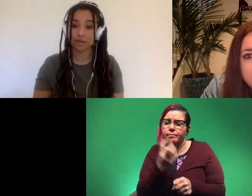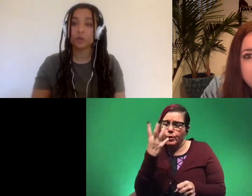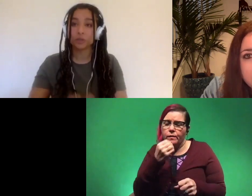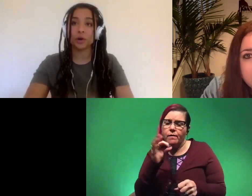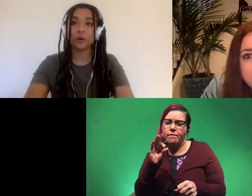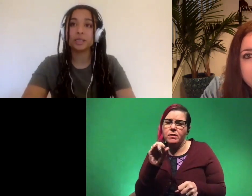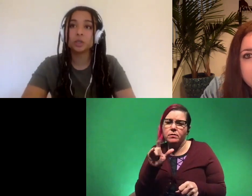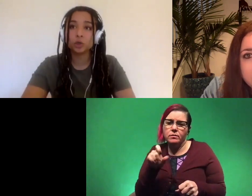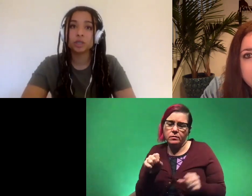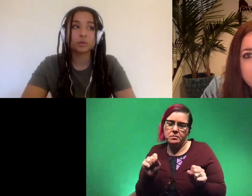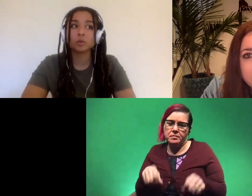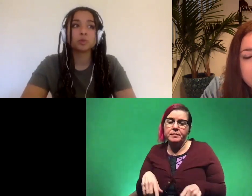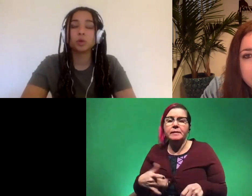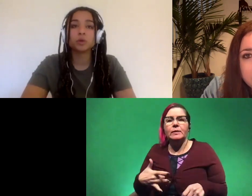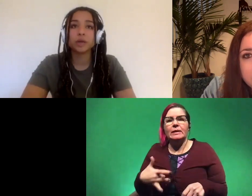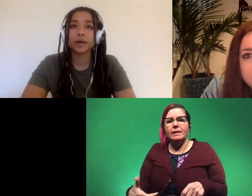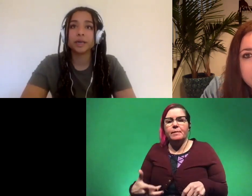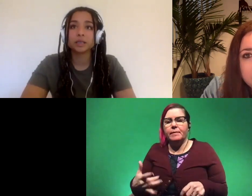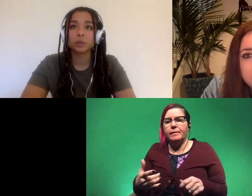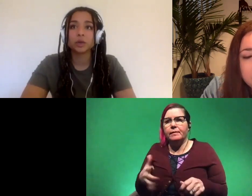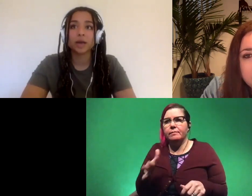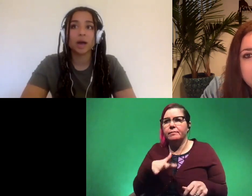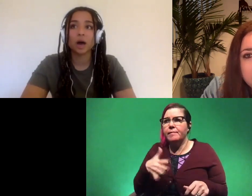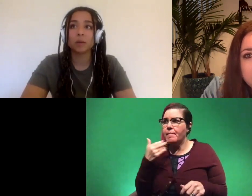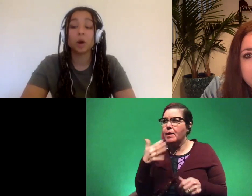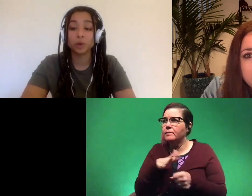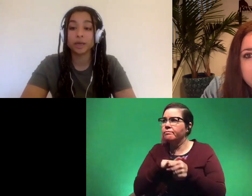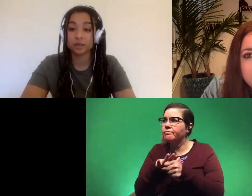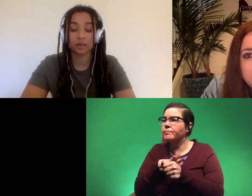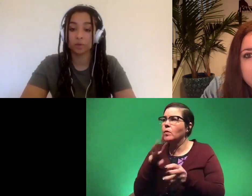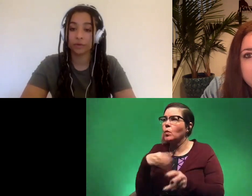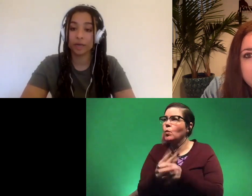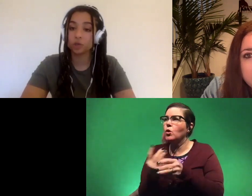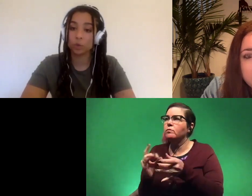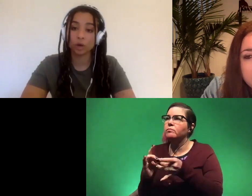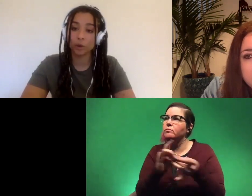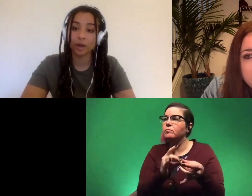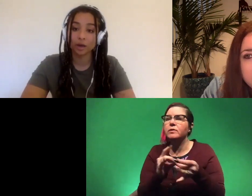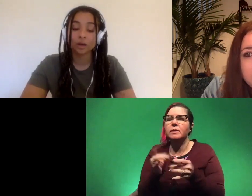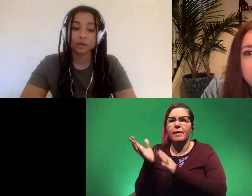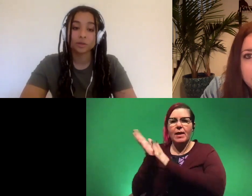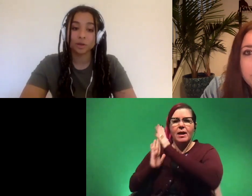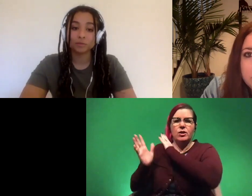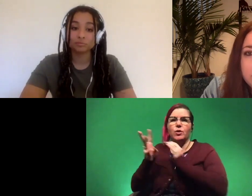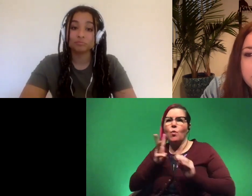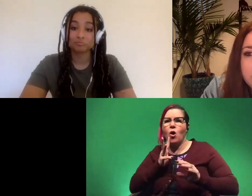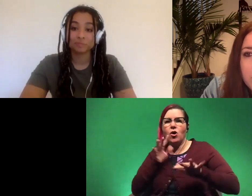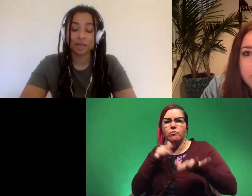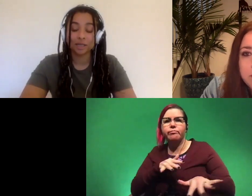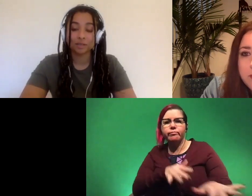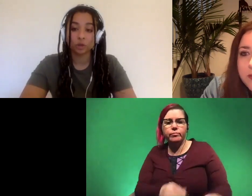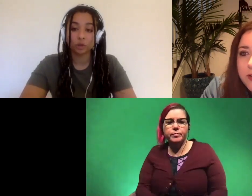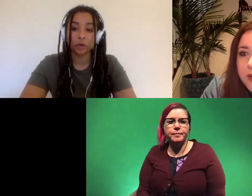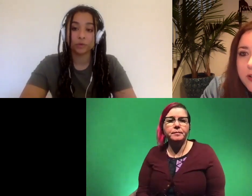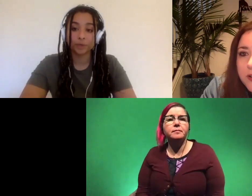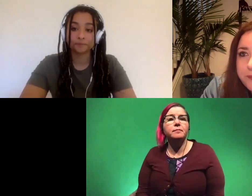so it's usually some of the most beautiful areas in the world uh are related to some sort of ancient waterway so cool